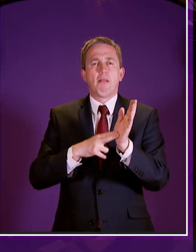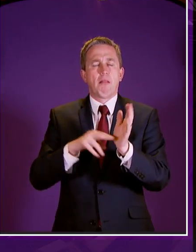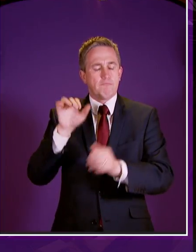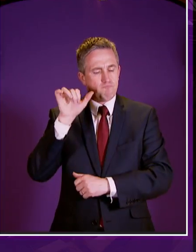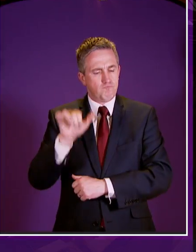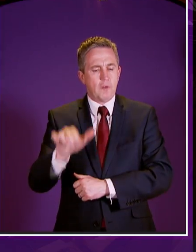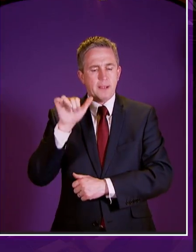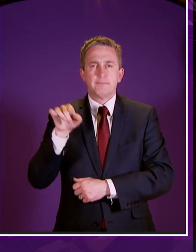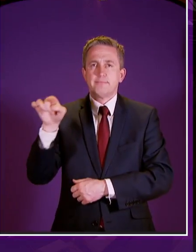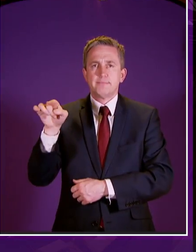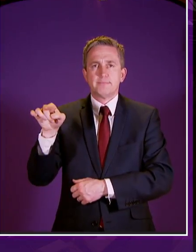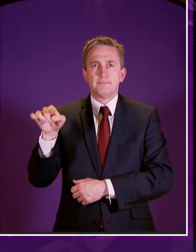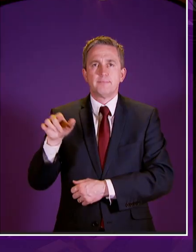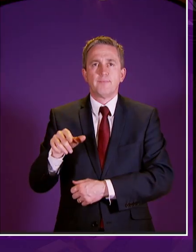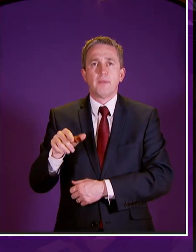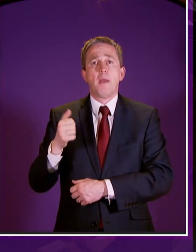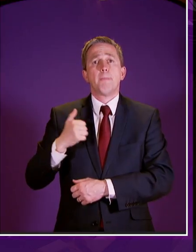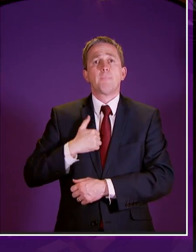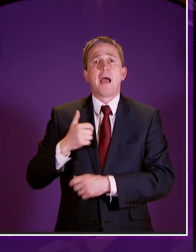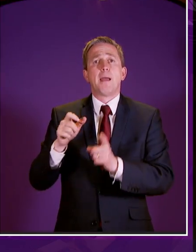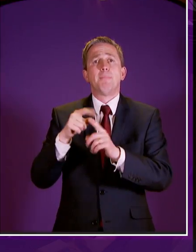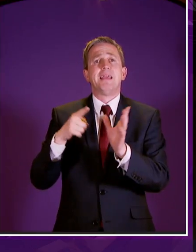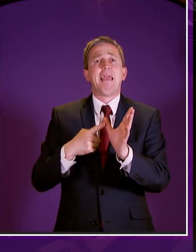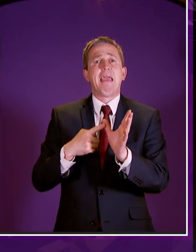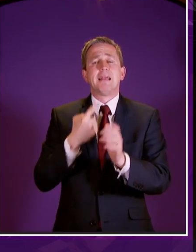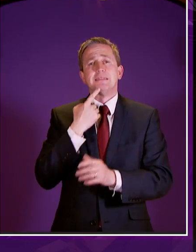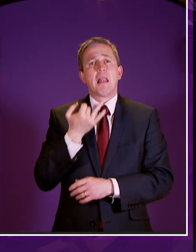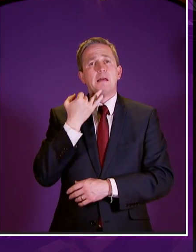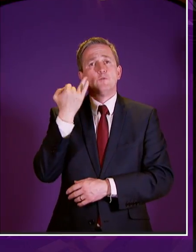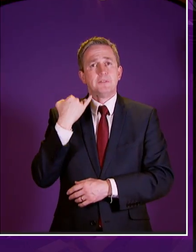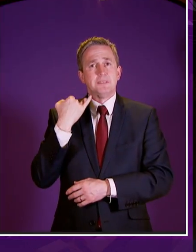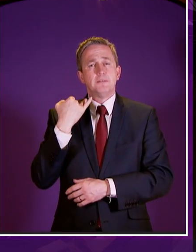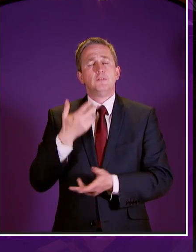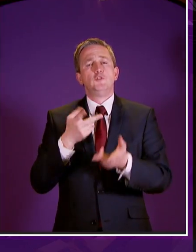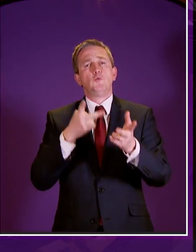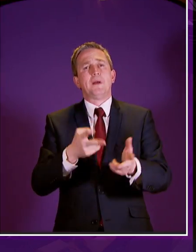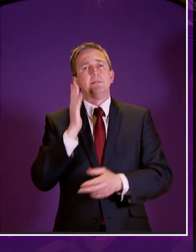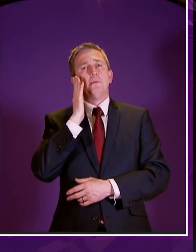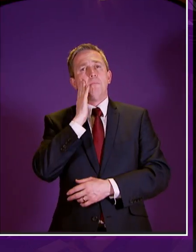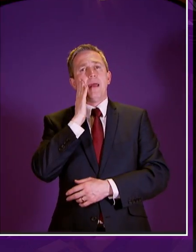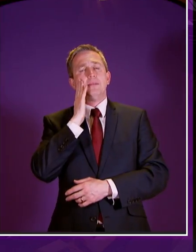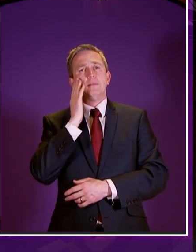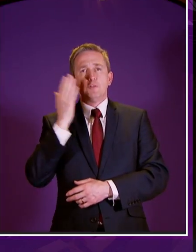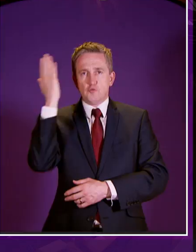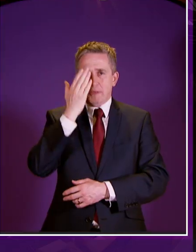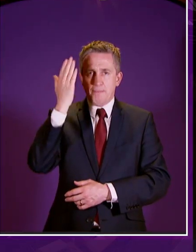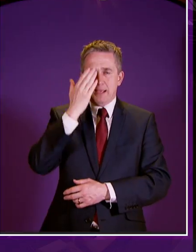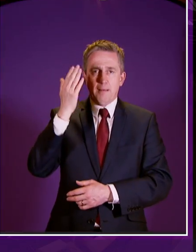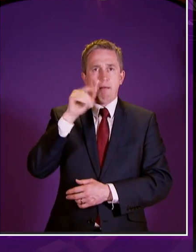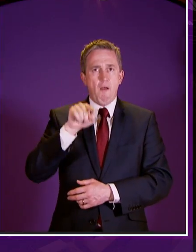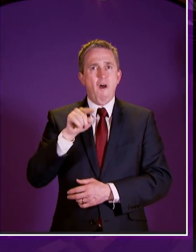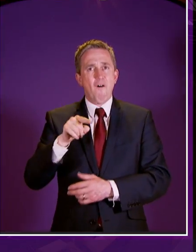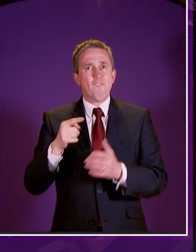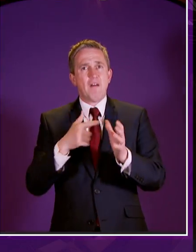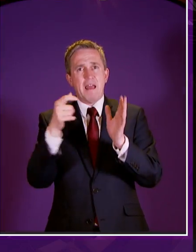she said my assistant confessed to me last week that she went to bed dreaming of super affirmative legislation